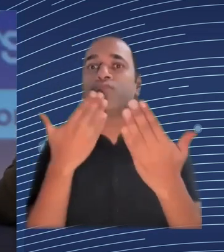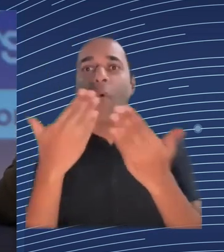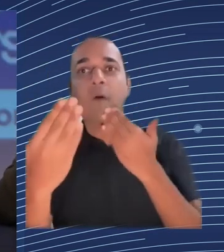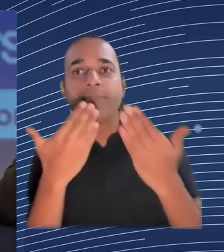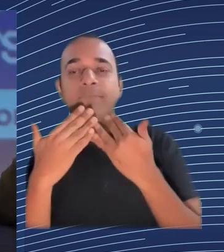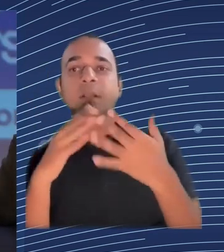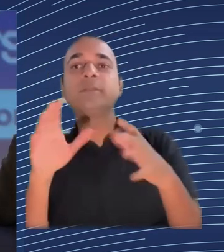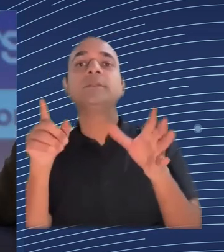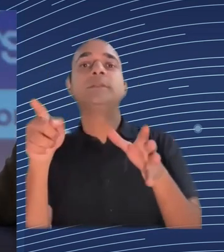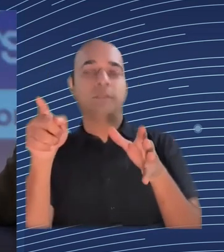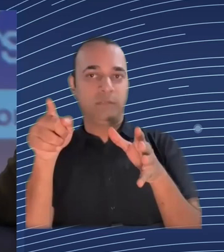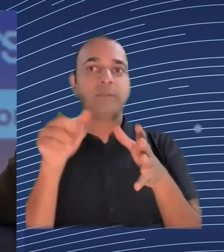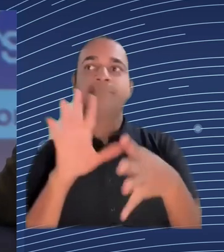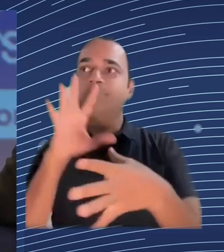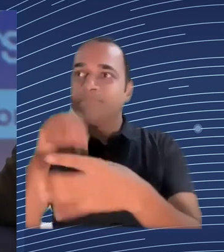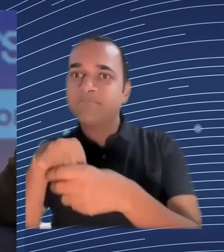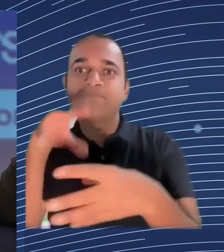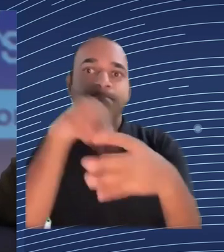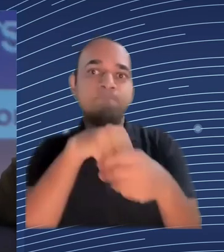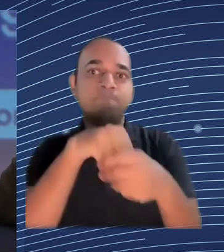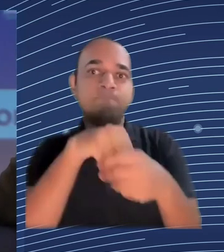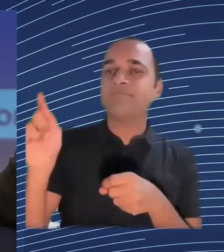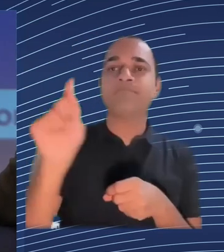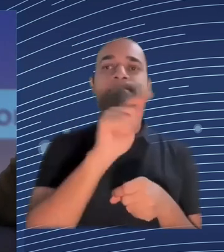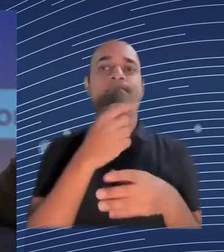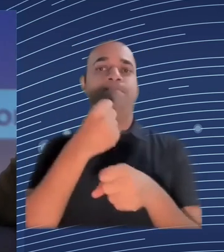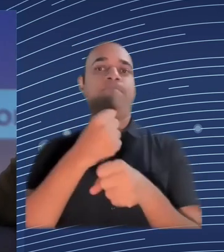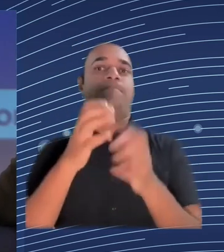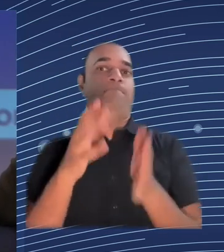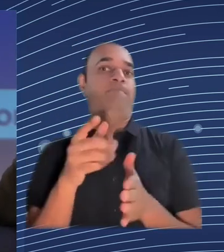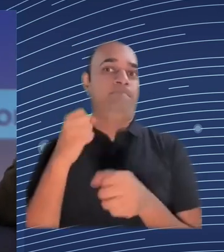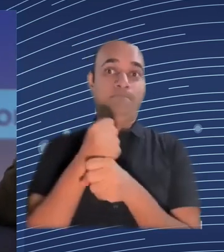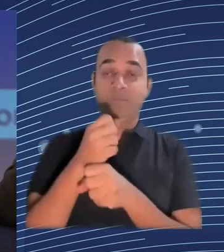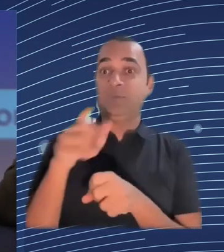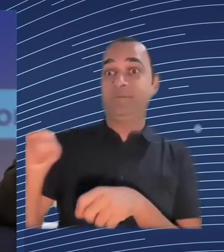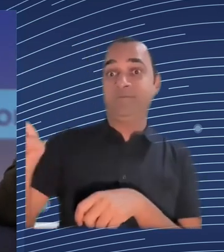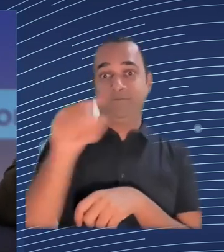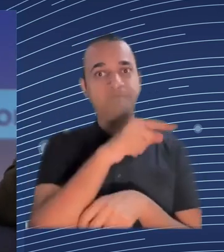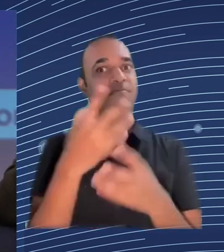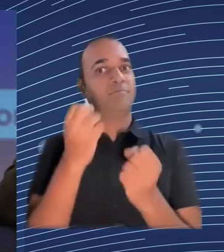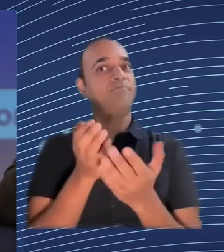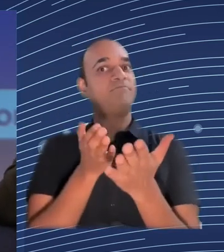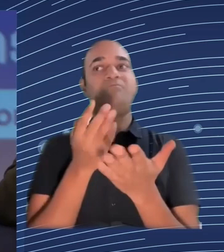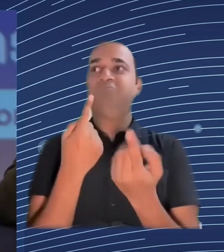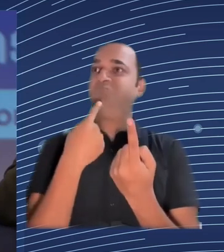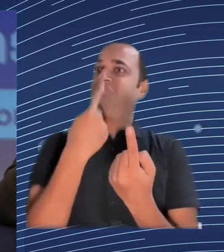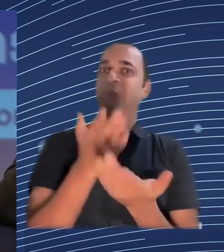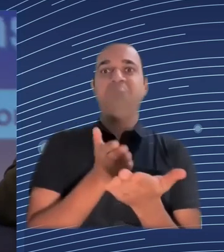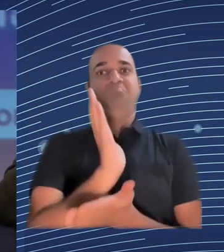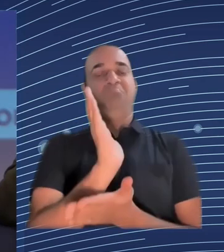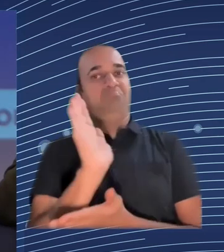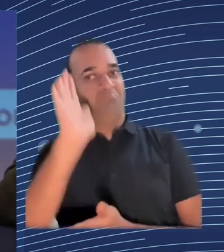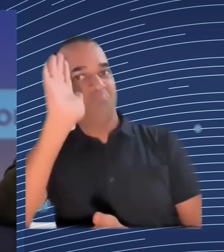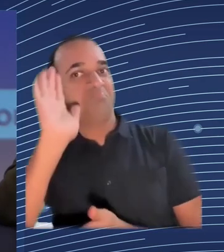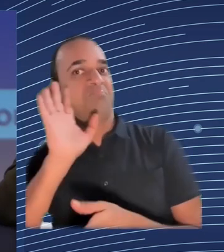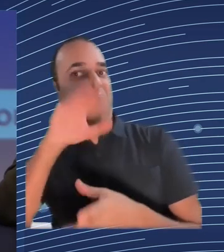how does this work for you give us the feedback constantly and I think we also have to look at the kind of the regulation bodies